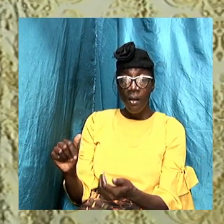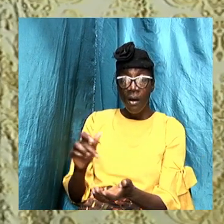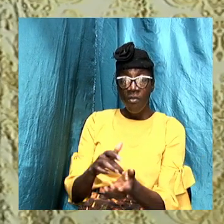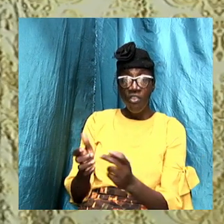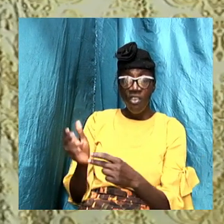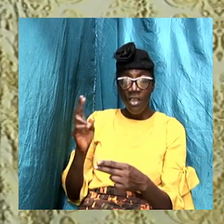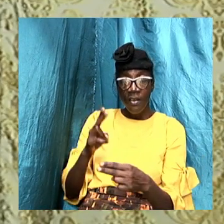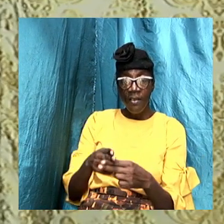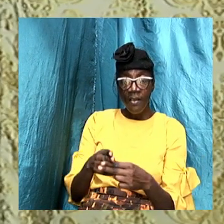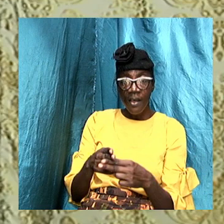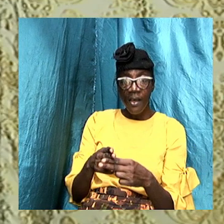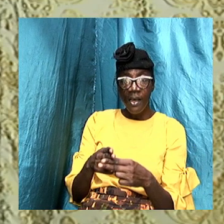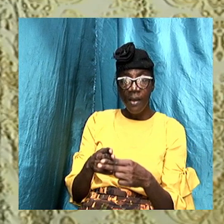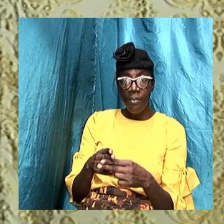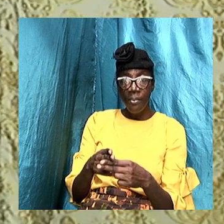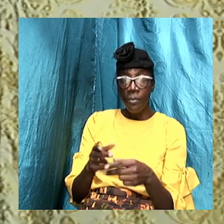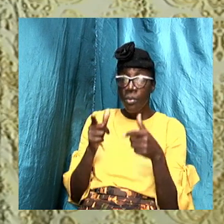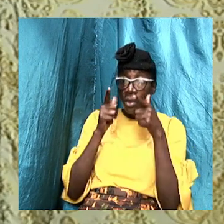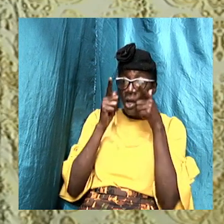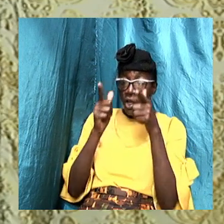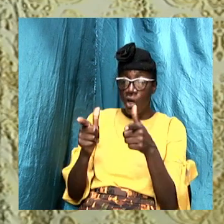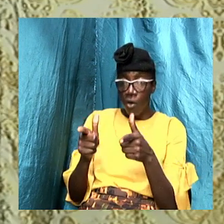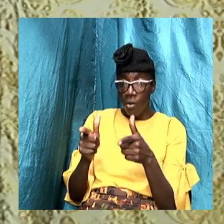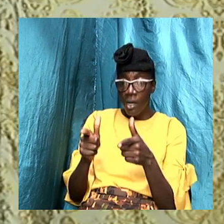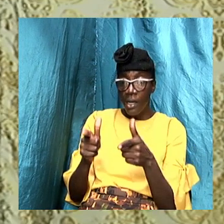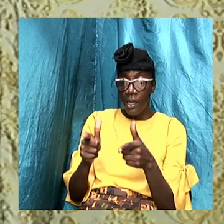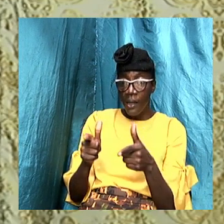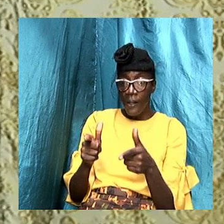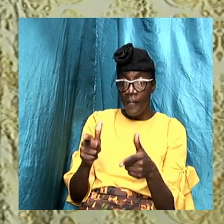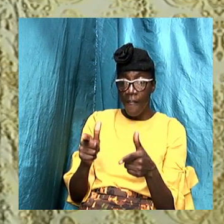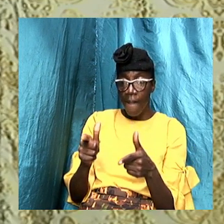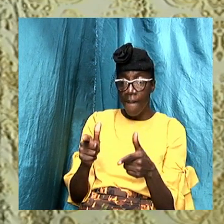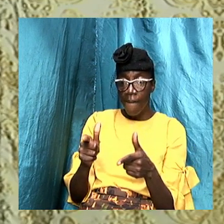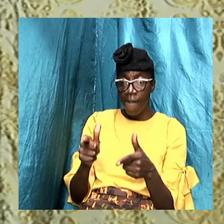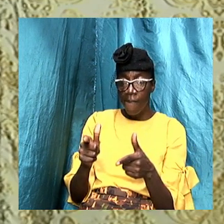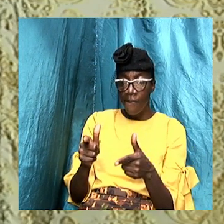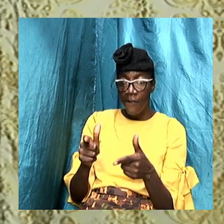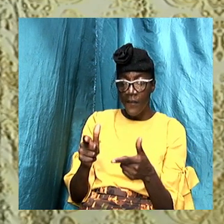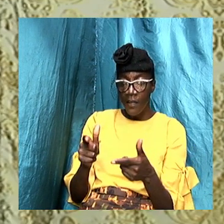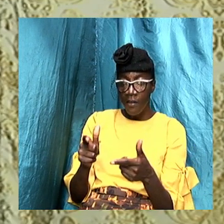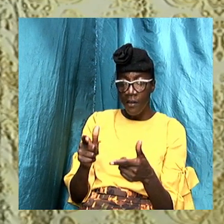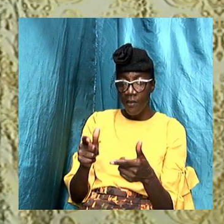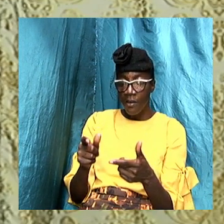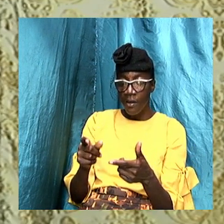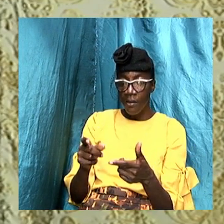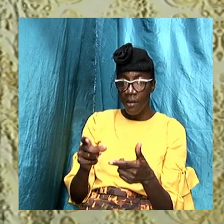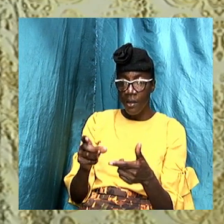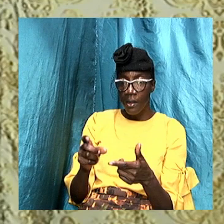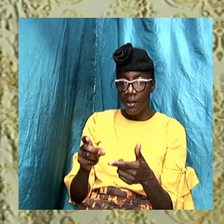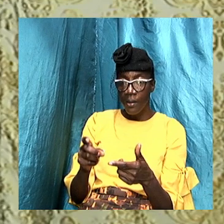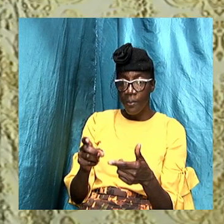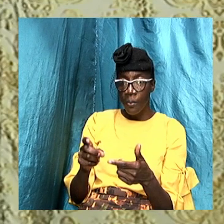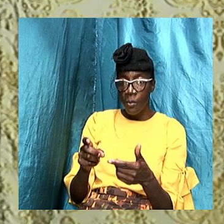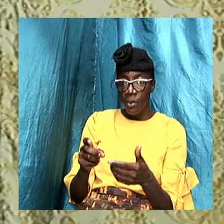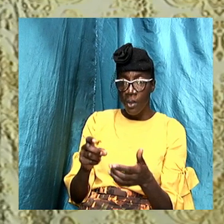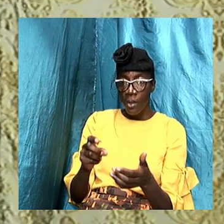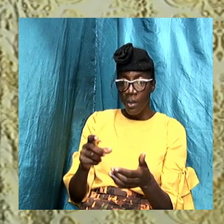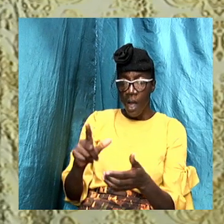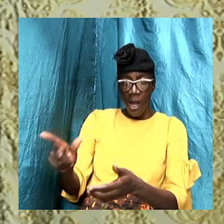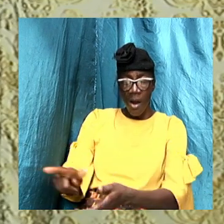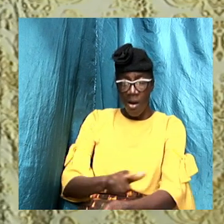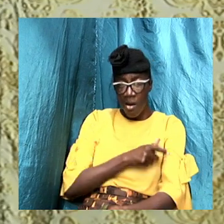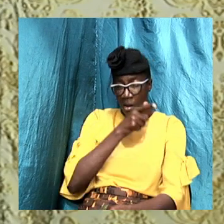if we look at the encyclopedia of religion and ethics 1951